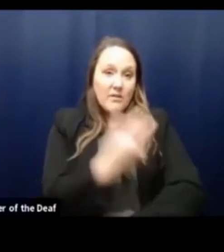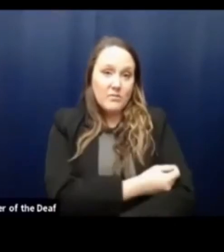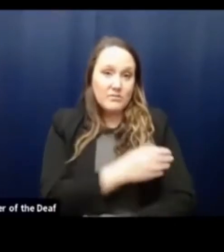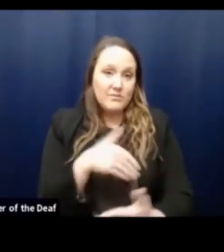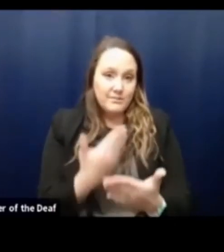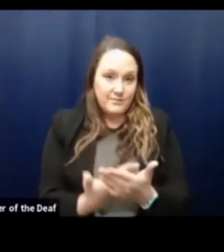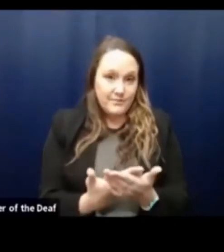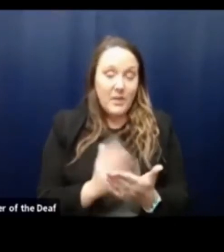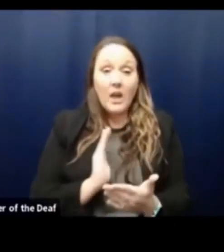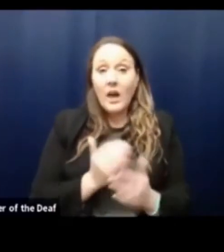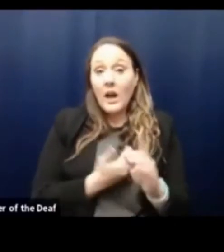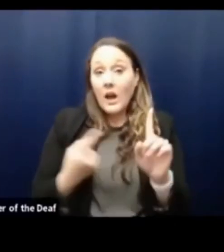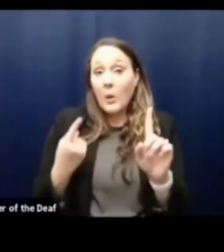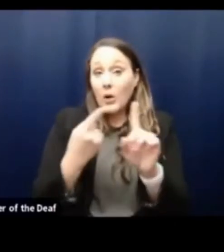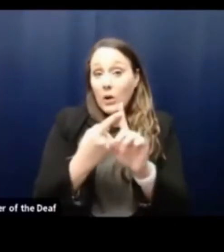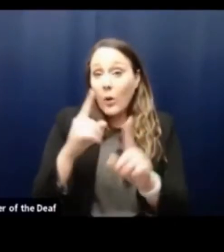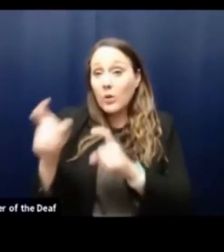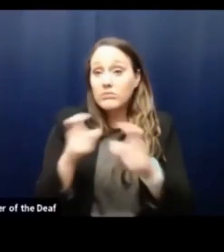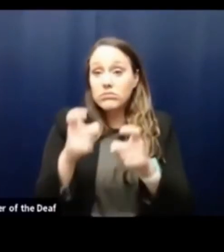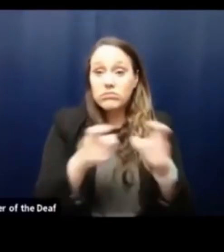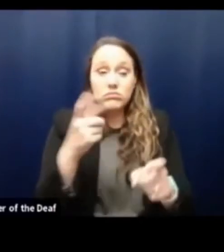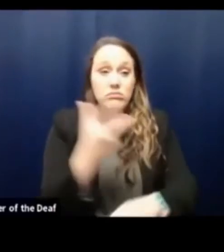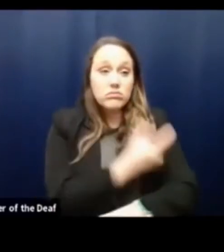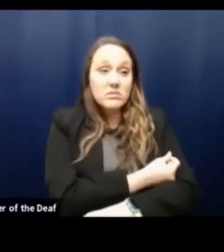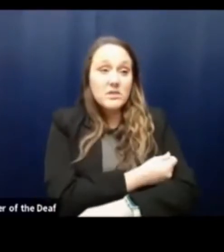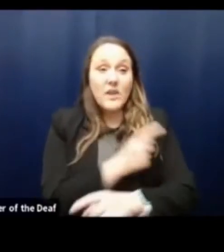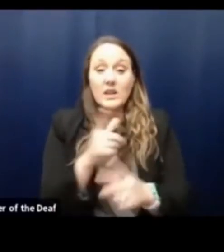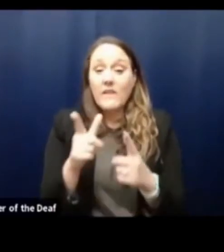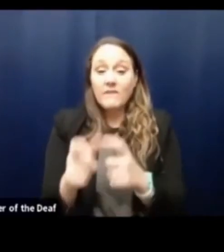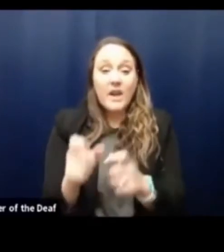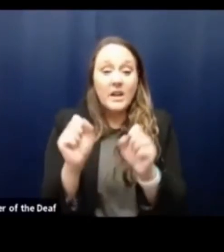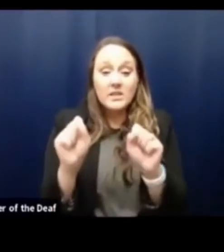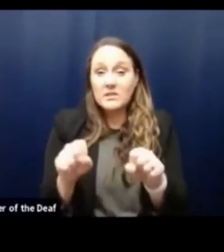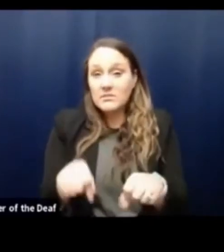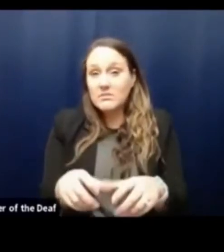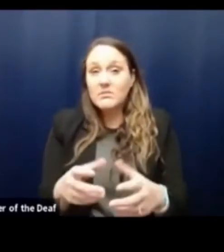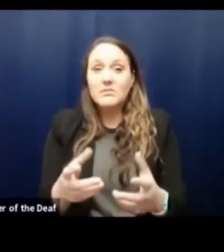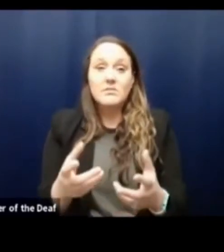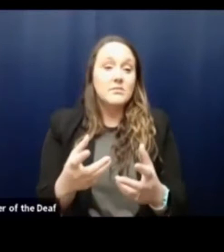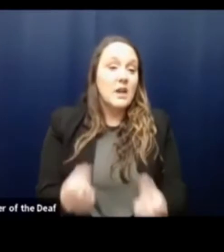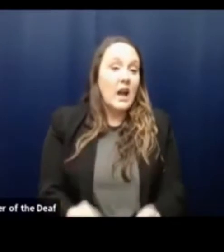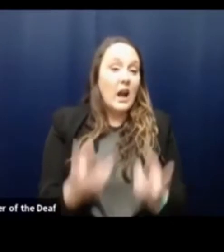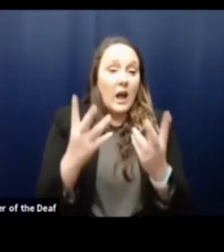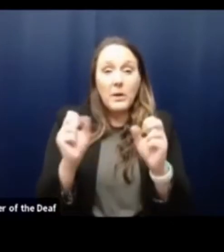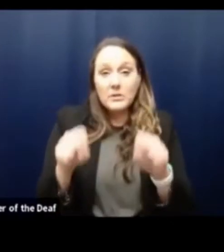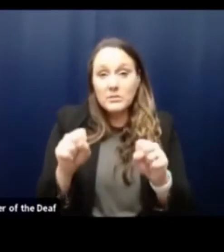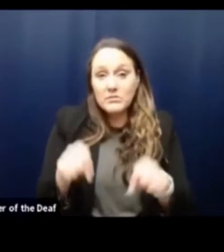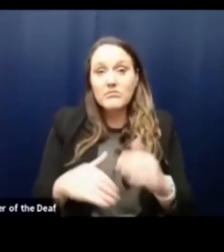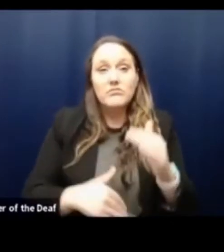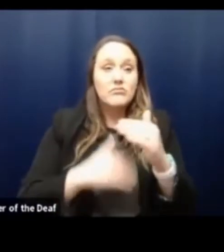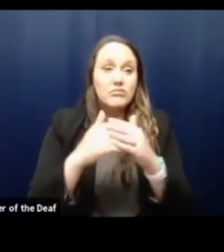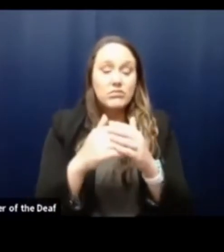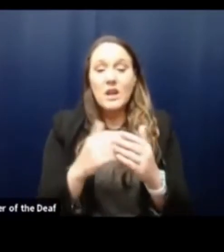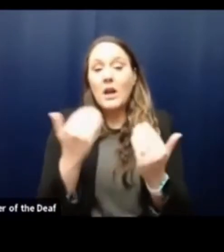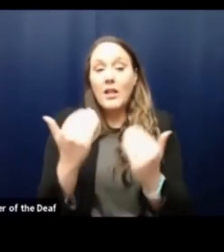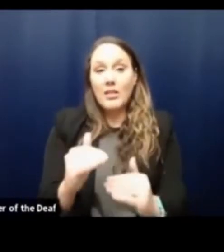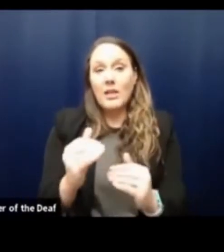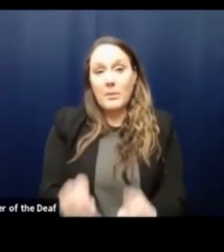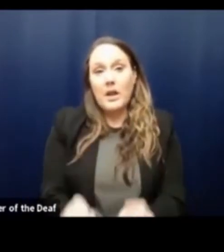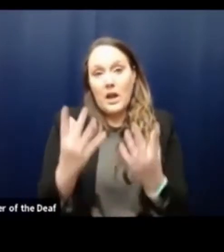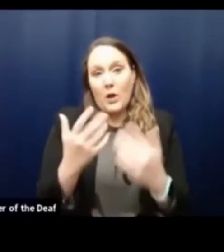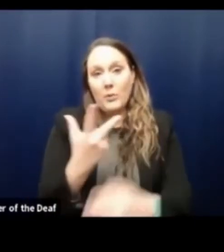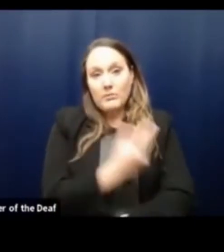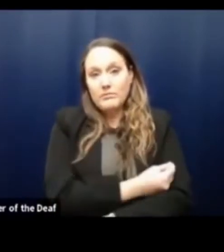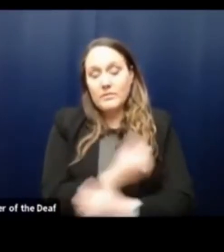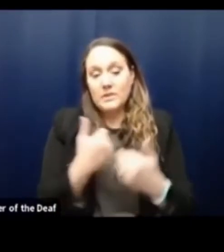vaccinate as many people as quickly and efficiently as we can with a limited number of supply that we have to